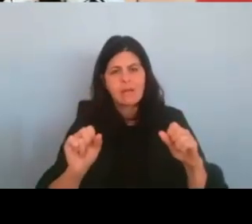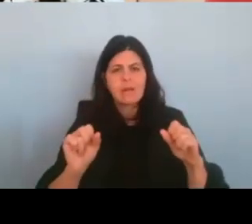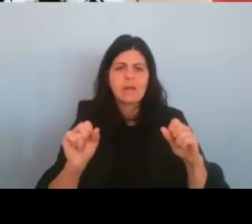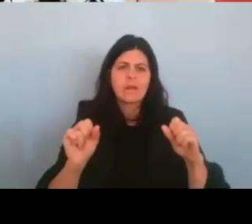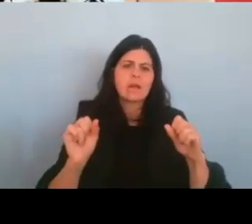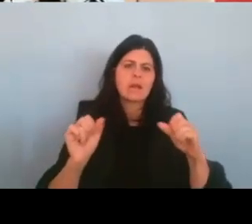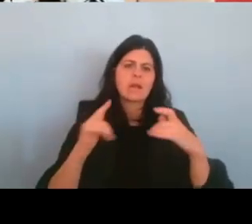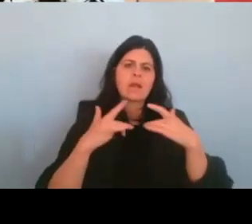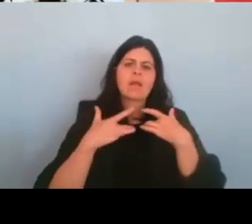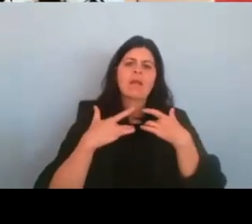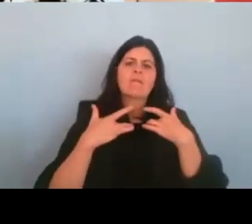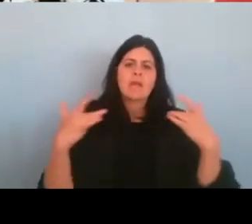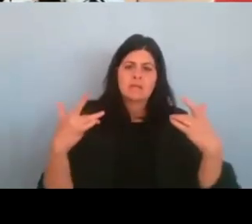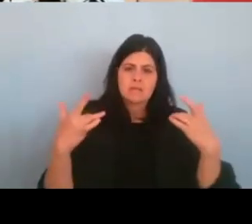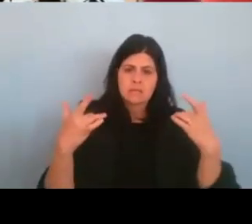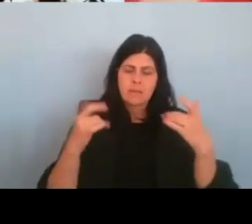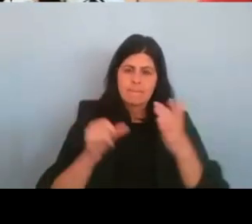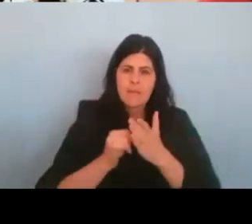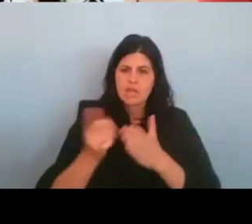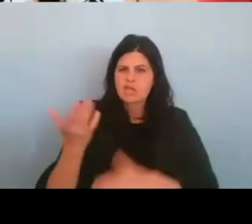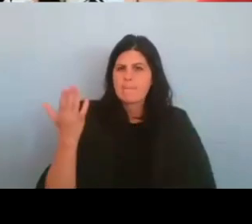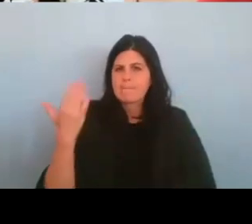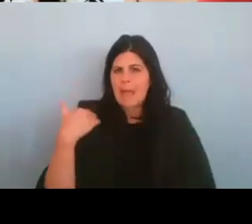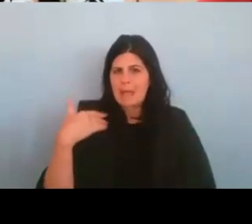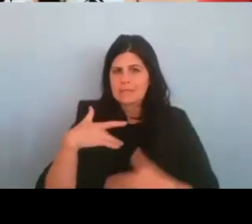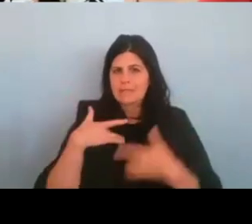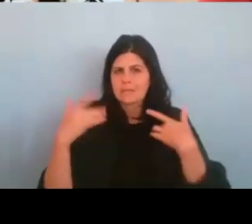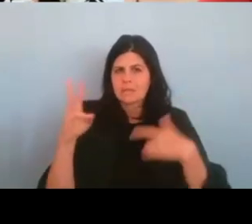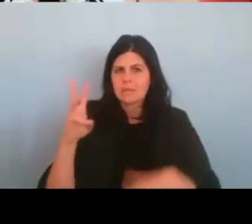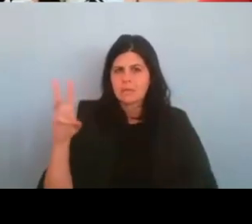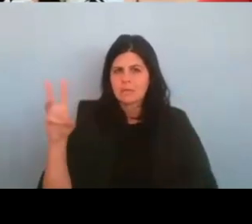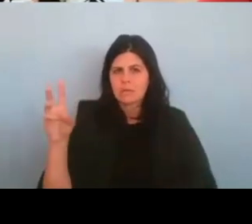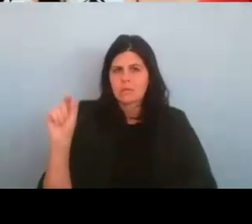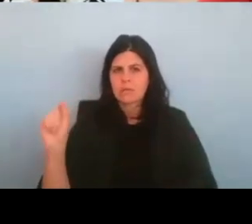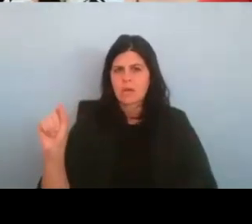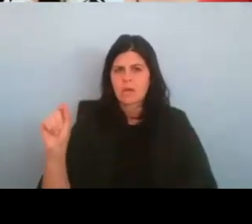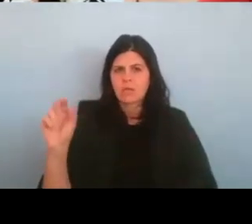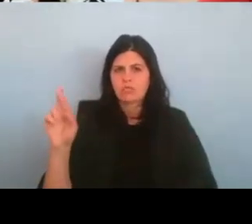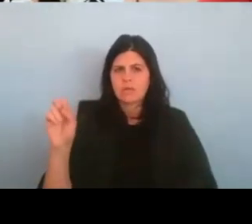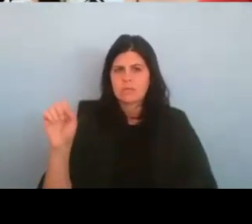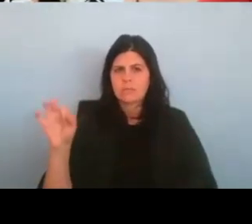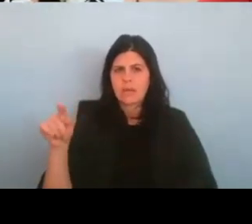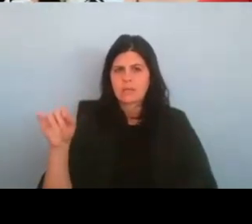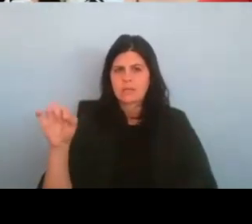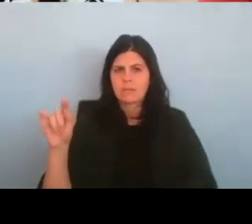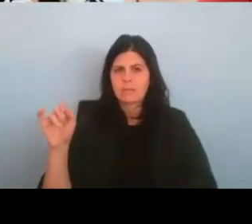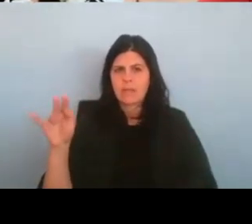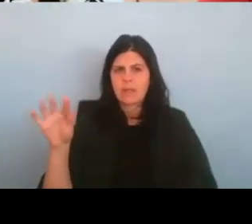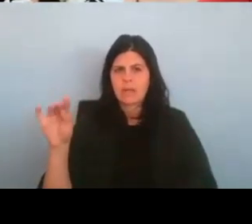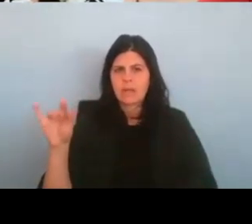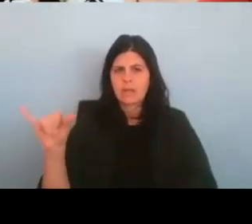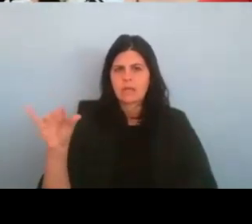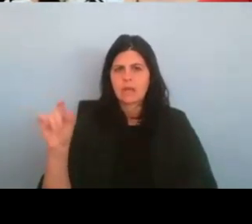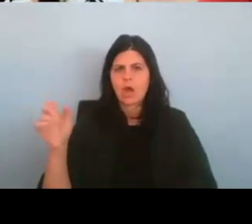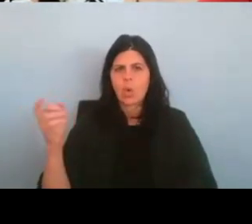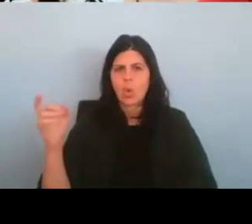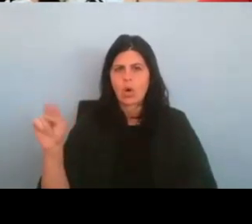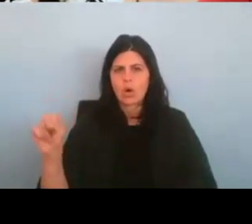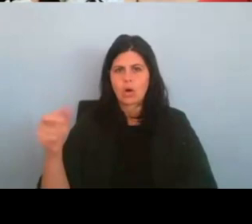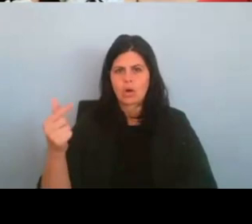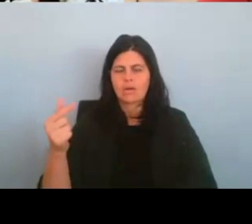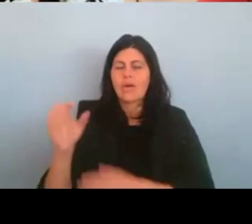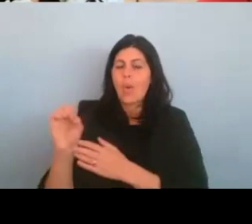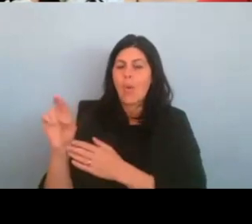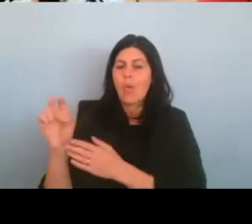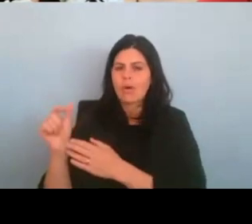past events. It's at www.respectability.org. And then, uh, and it'll